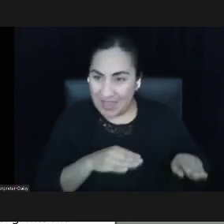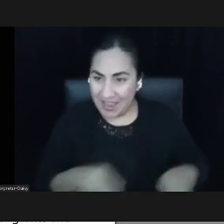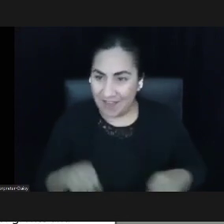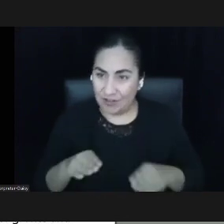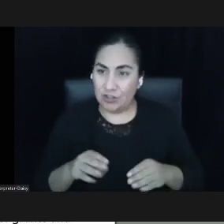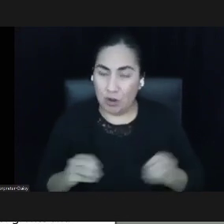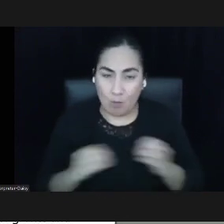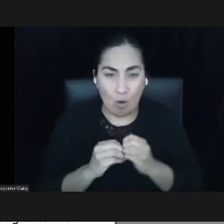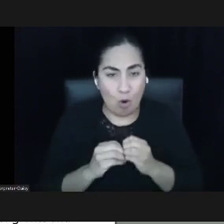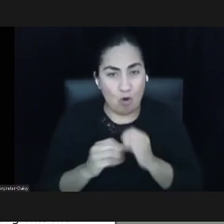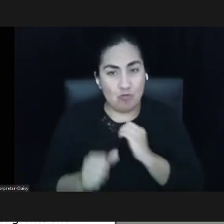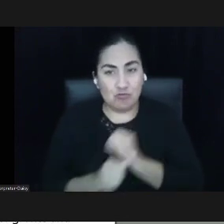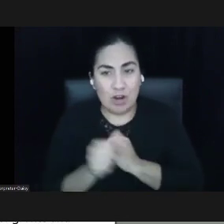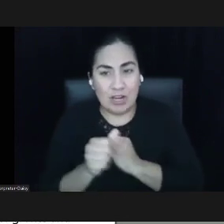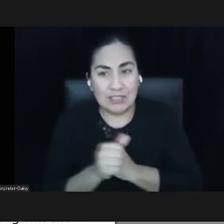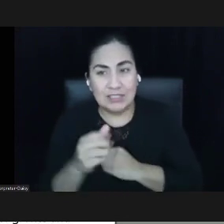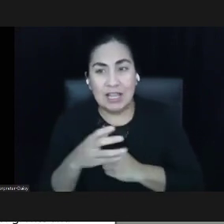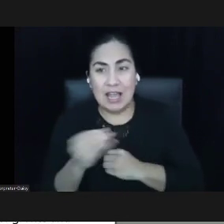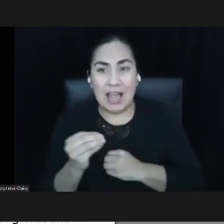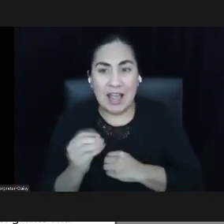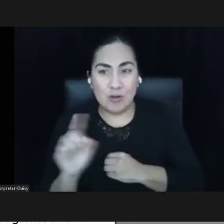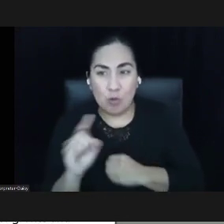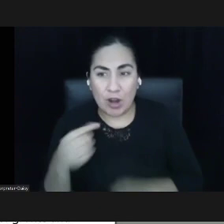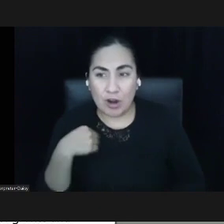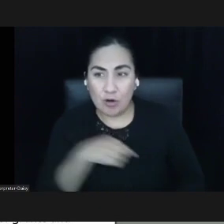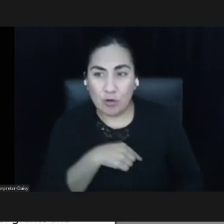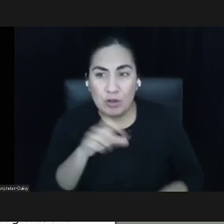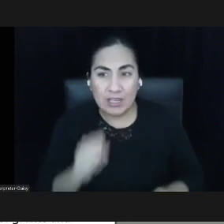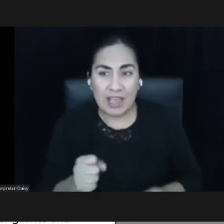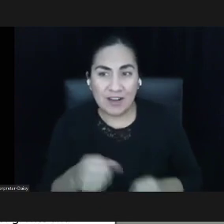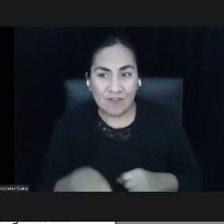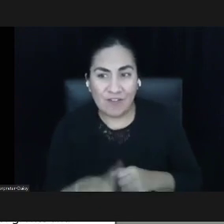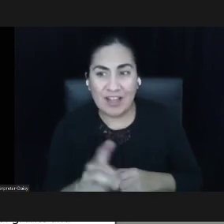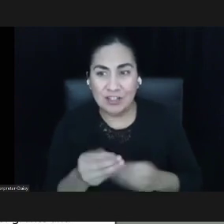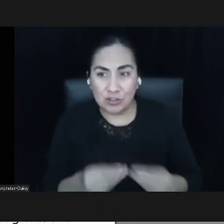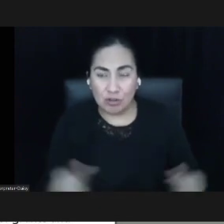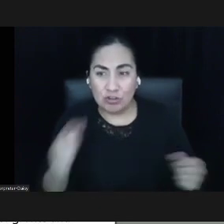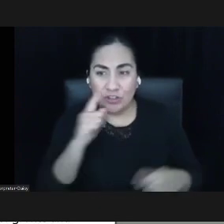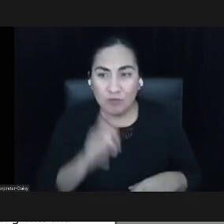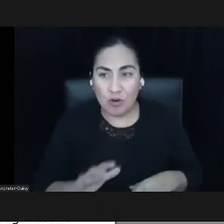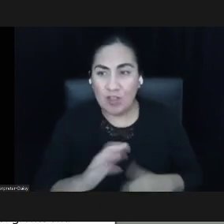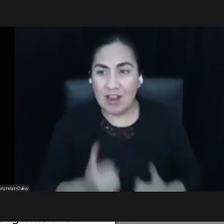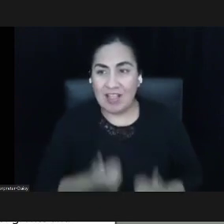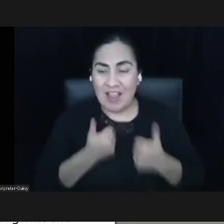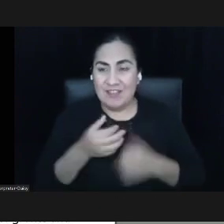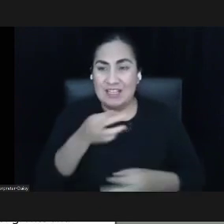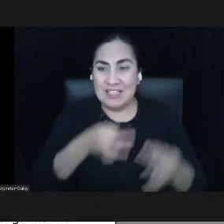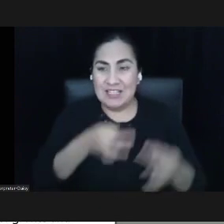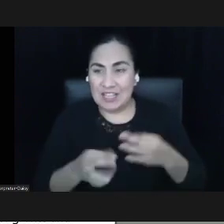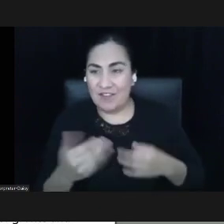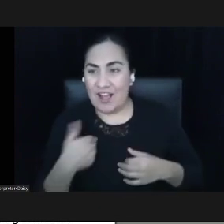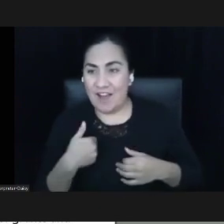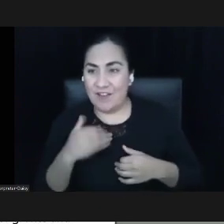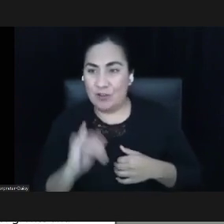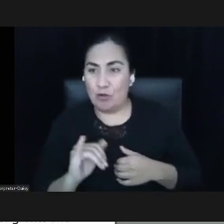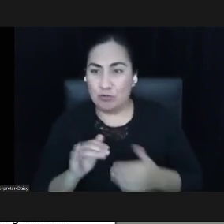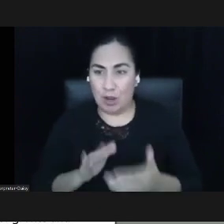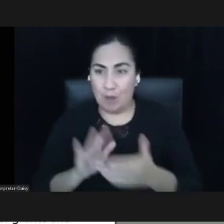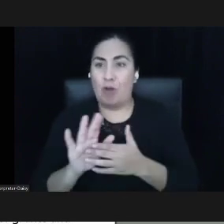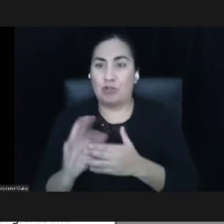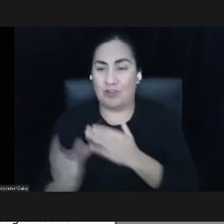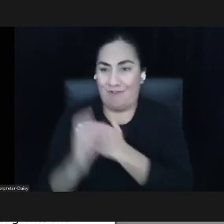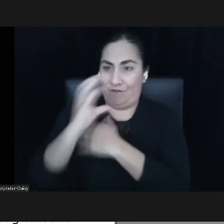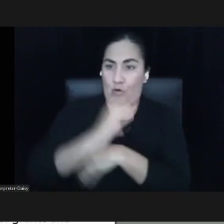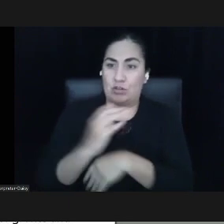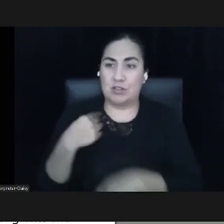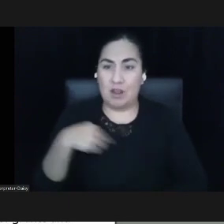partnership where grantees retain the right to design solutions for their lives rather than having these approaches imposed on them. We